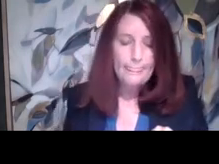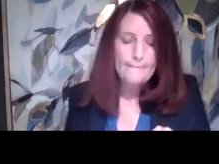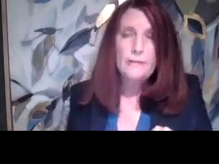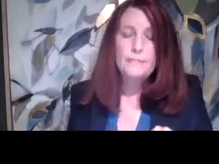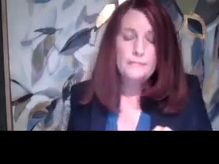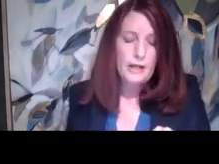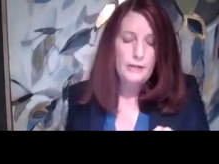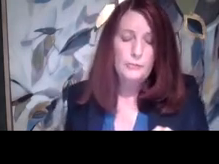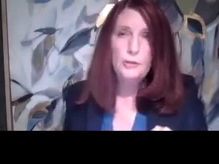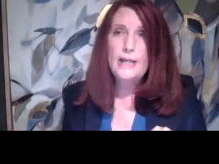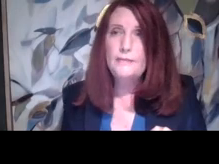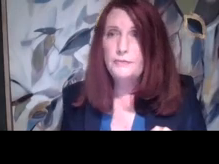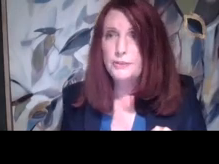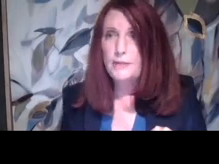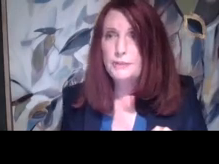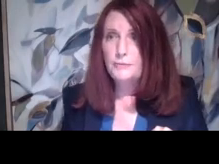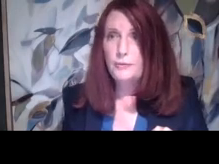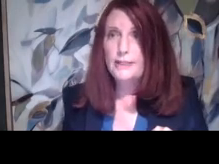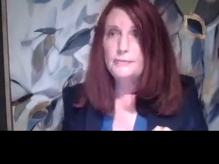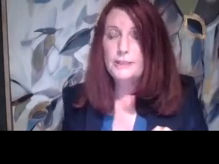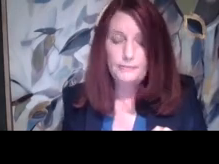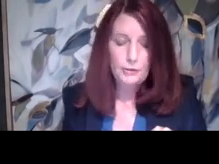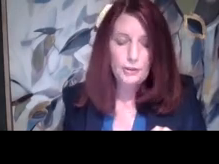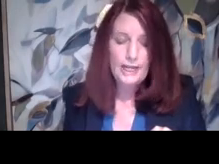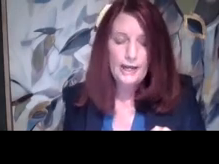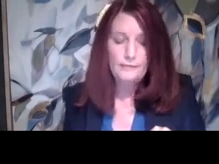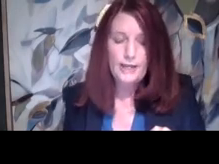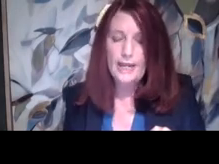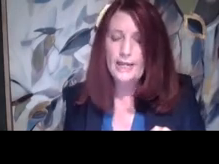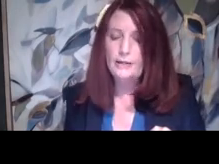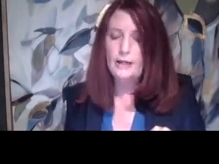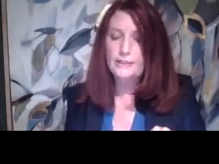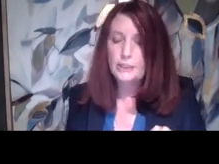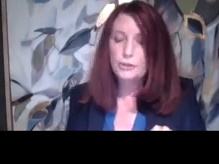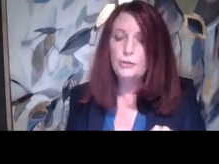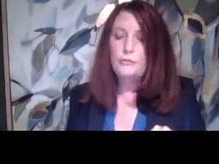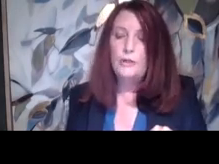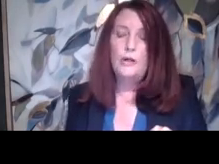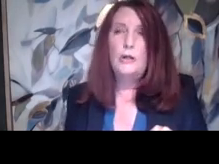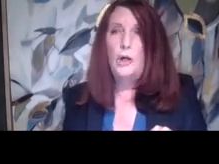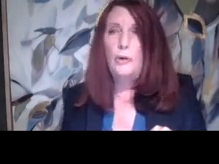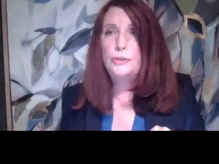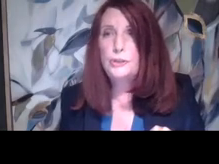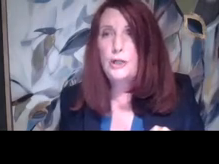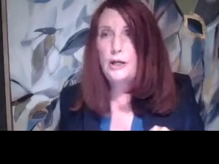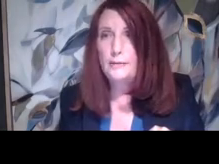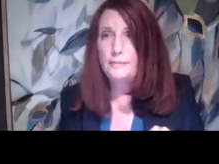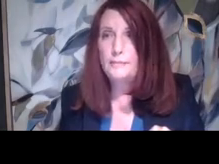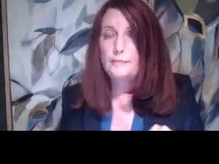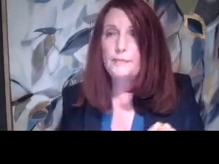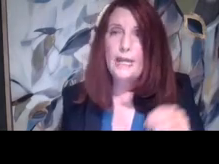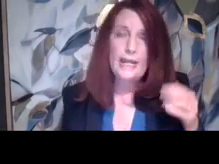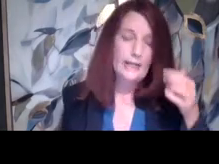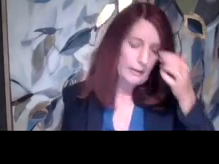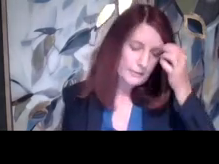uh, uh, you can have different types of harassment. You can have a, a teacher, a coach, um,